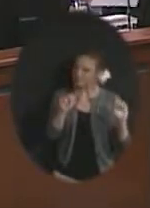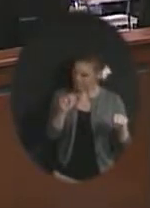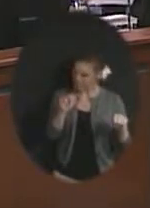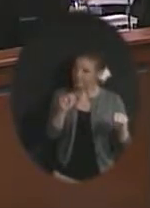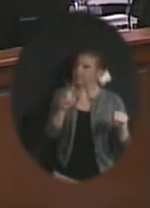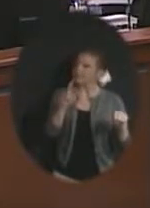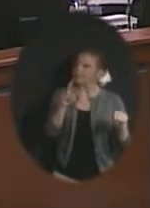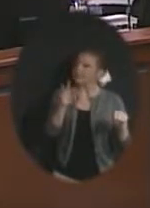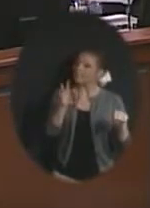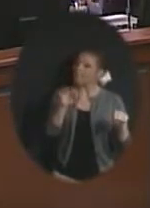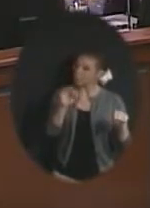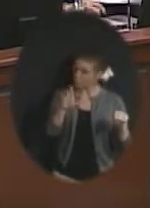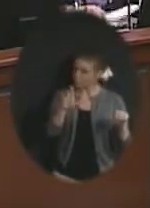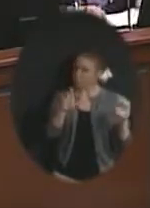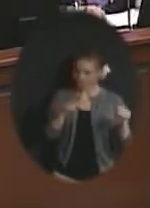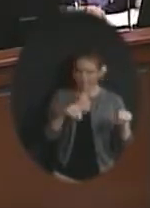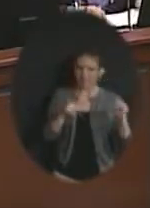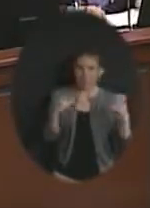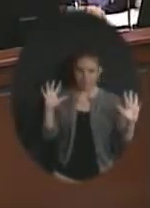Mrs. Felter. Yes.